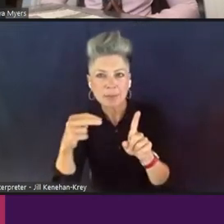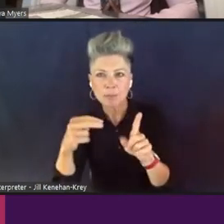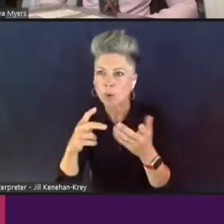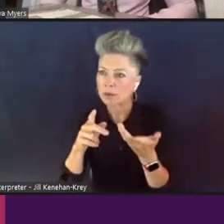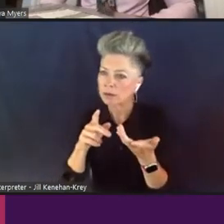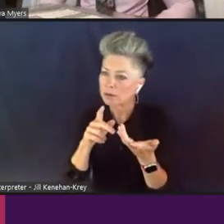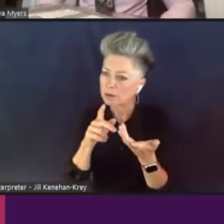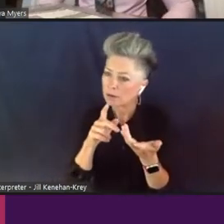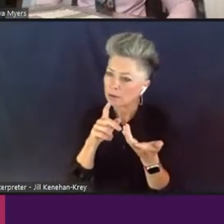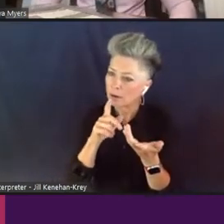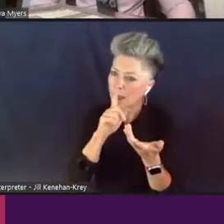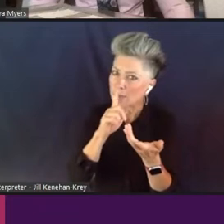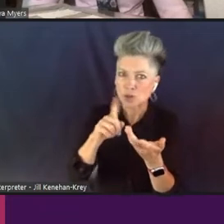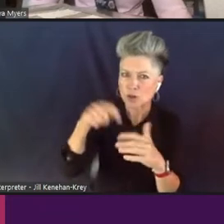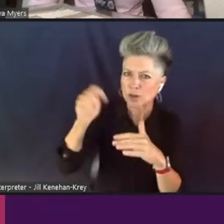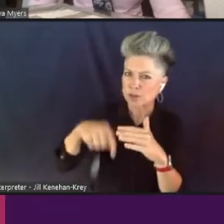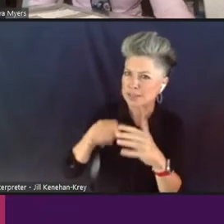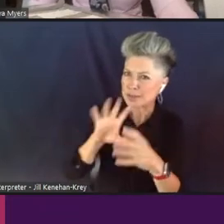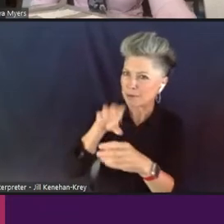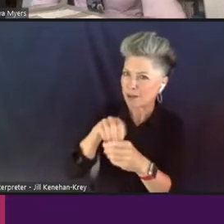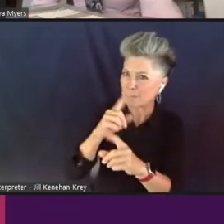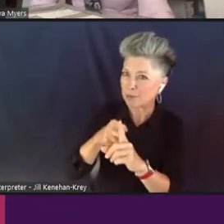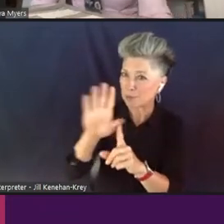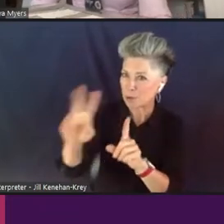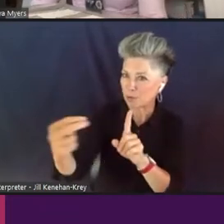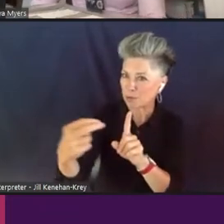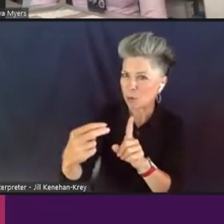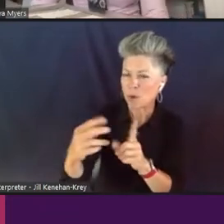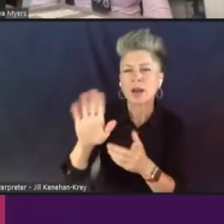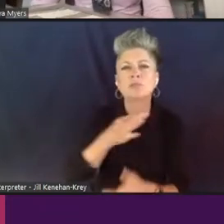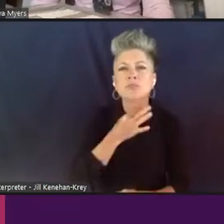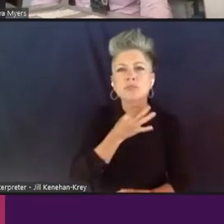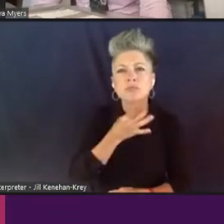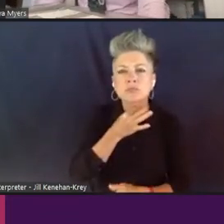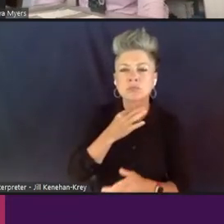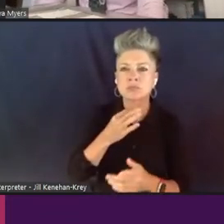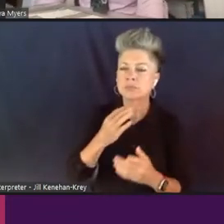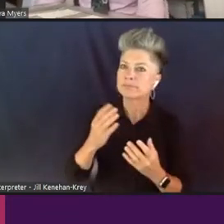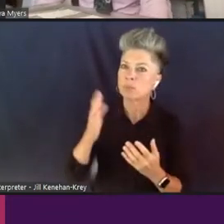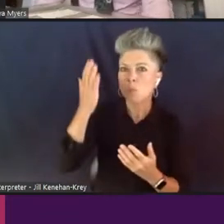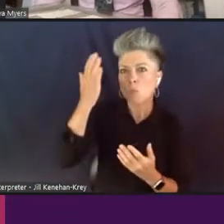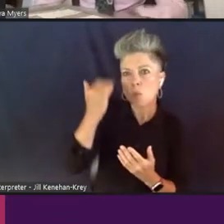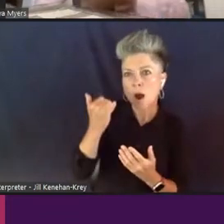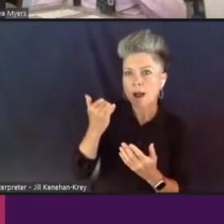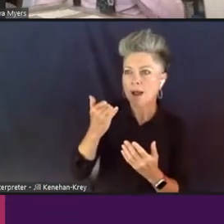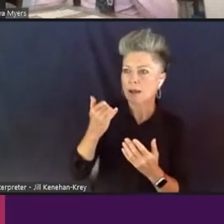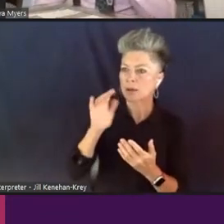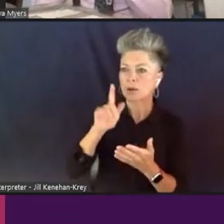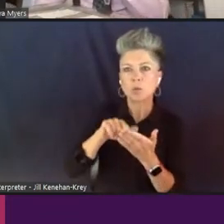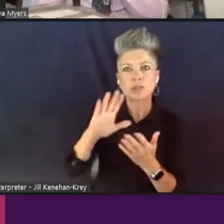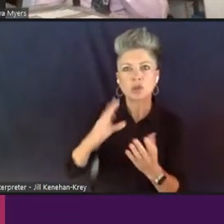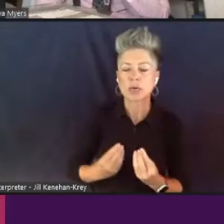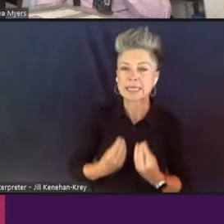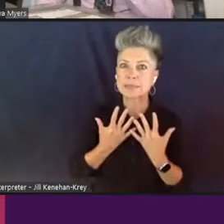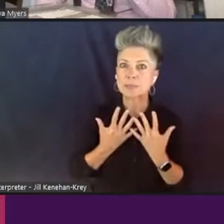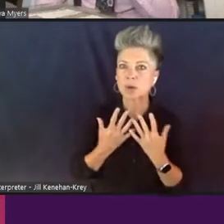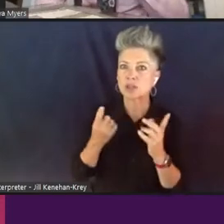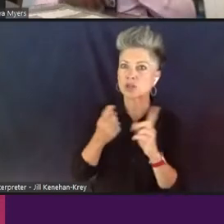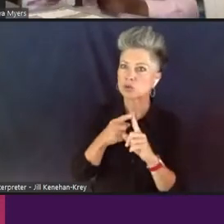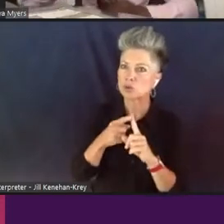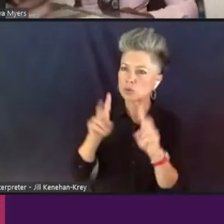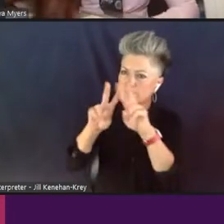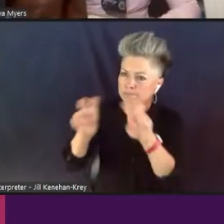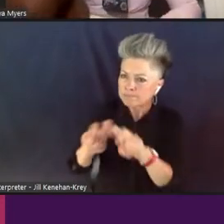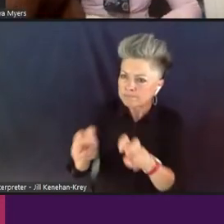with Philly DA. Can you share with us the inspiration for really looking more closely at this role of prosecutor,